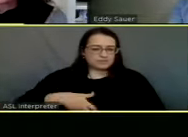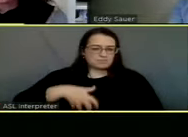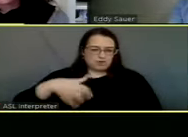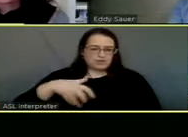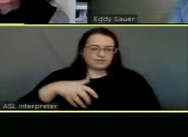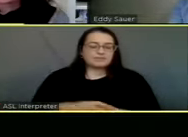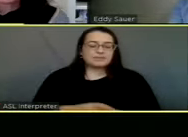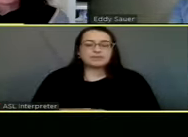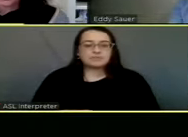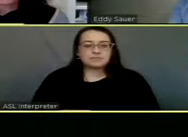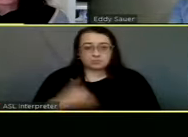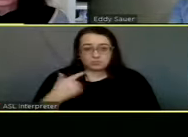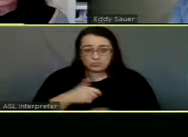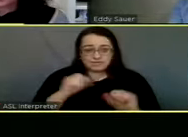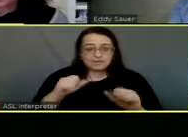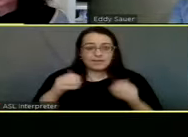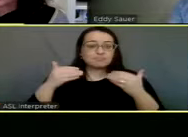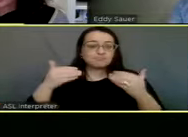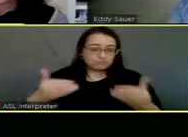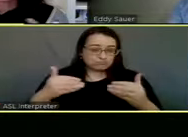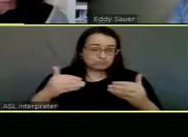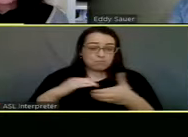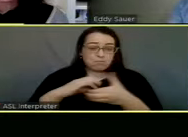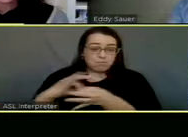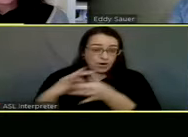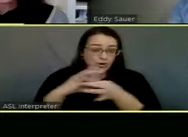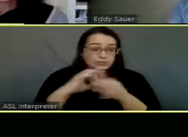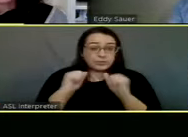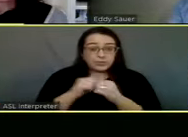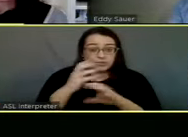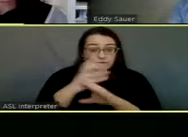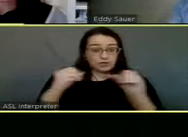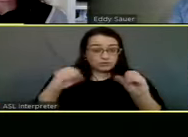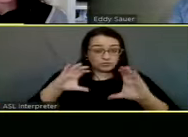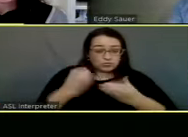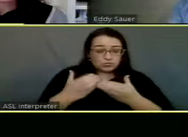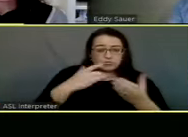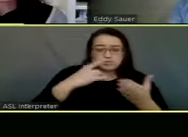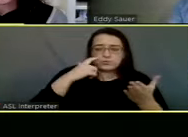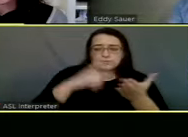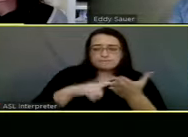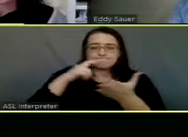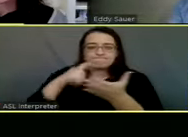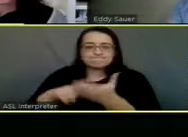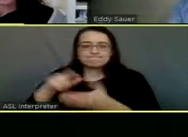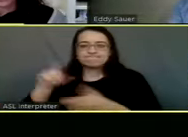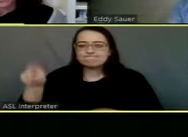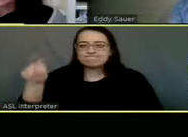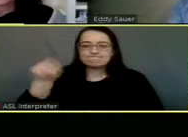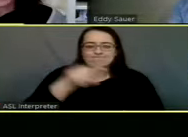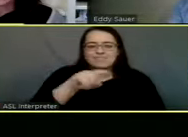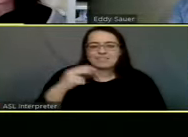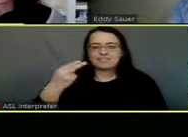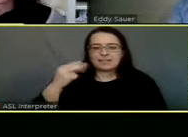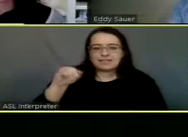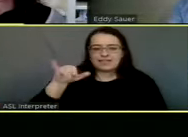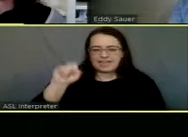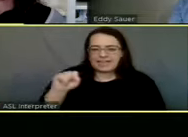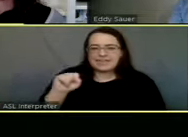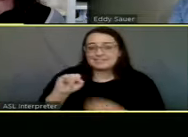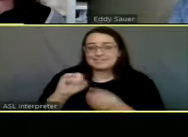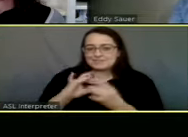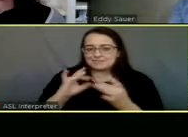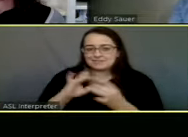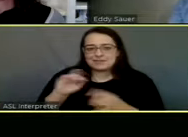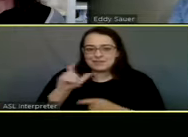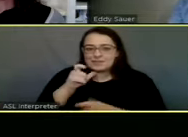can move forward in partnering with those animal rescue groups better to begin to identify some of the people that Councilwoman Hayes was wisely asking about?